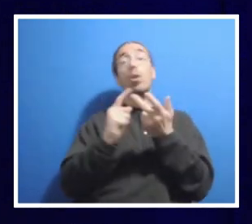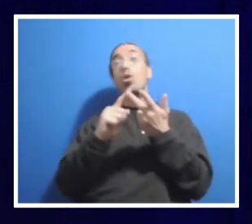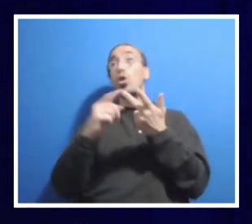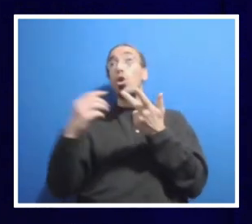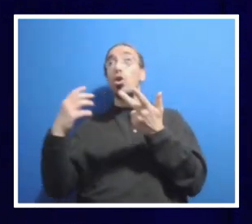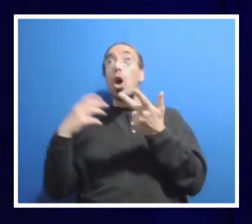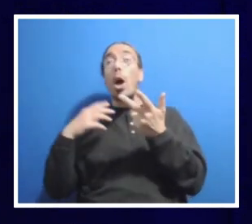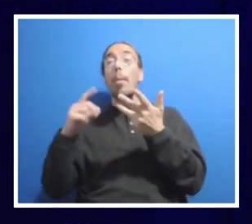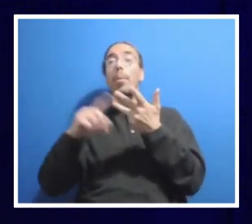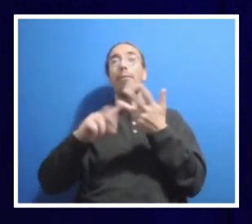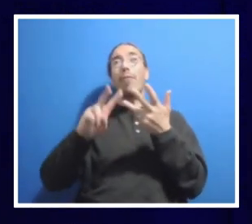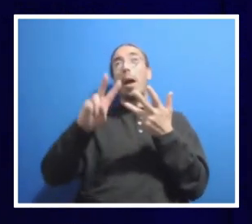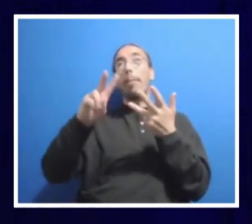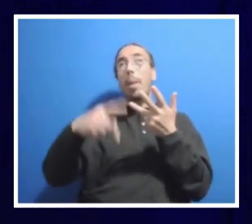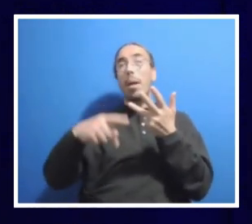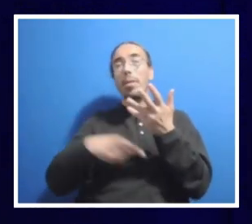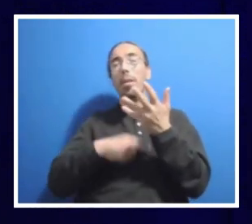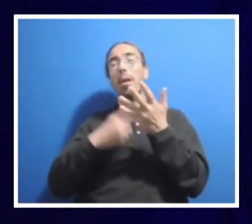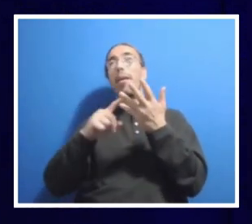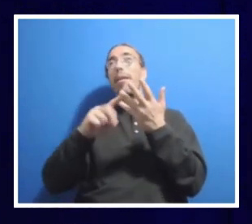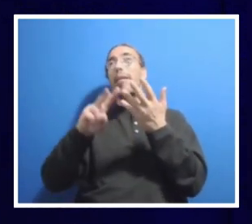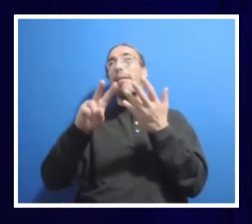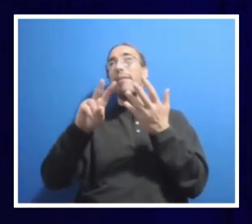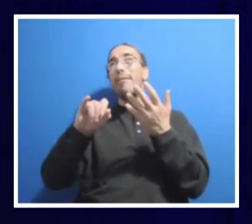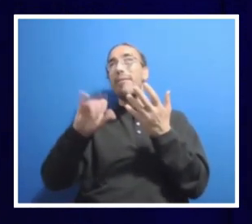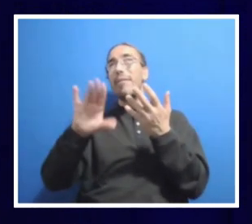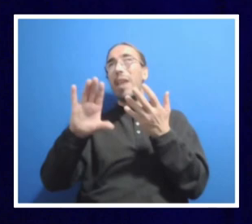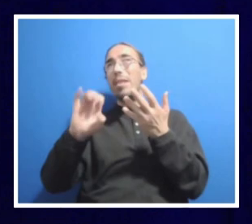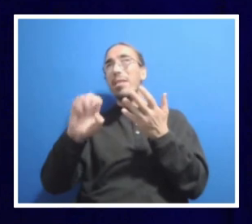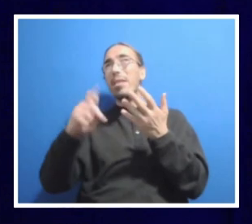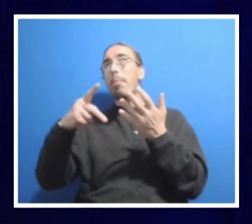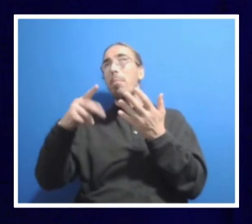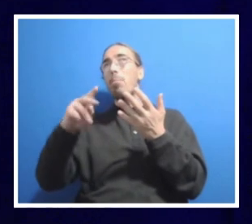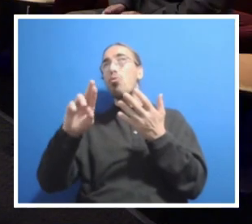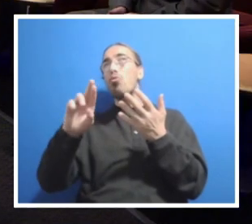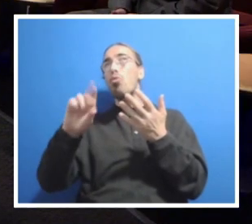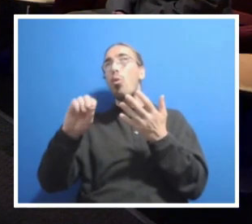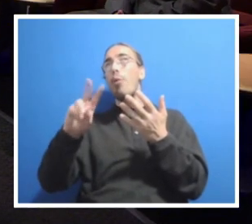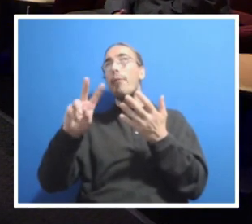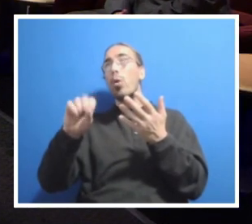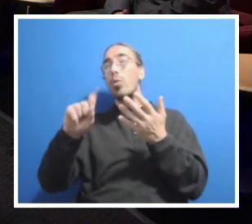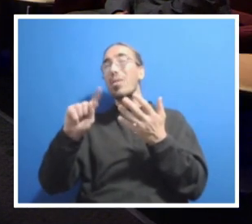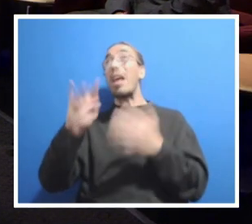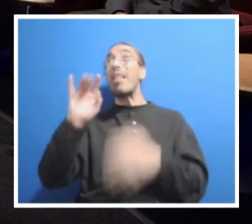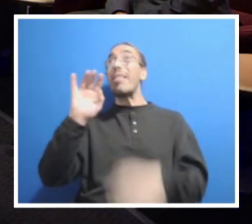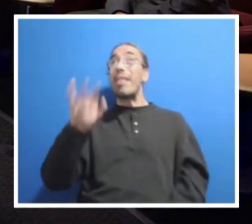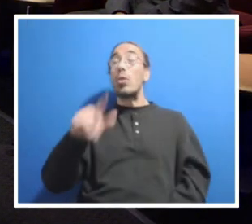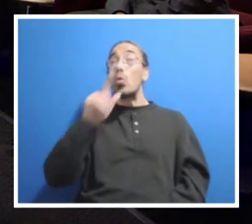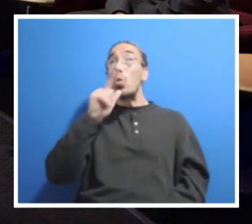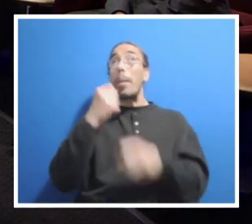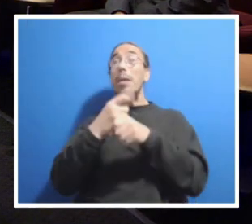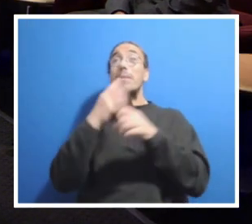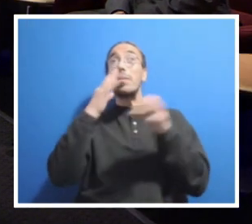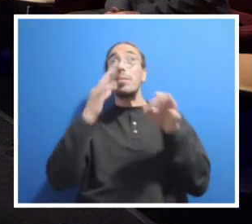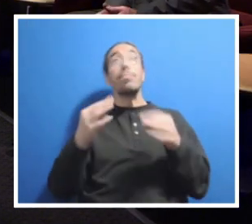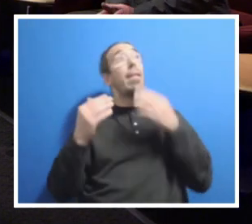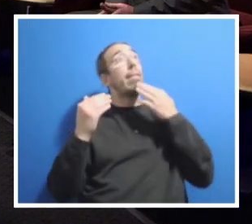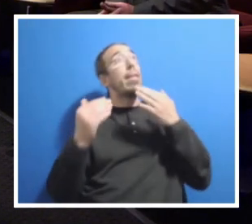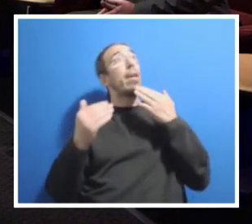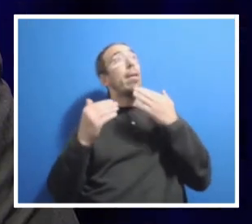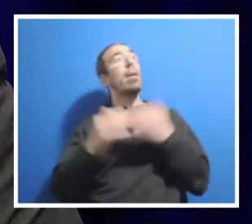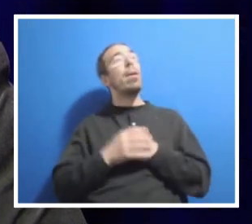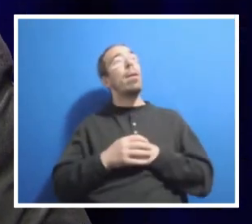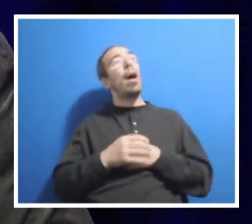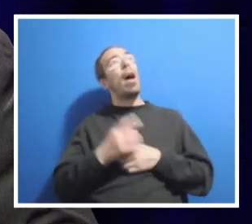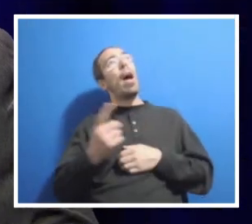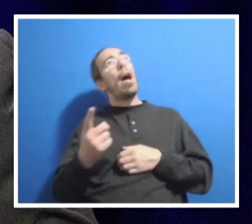president, vice provost. That's where those decisions are being made. Thank you. Jennifer, we have a question for